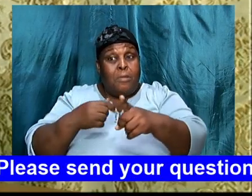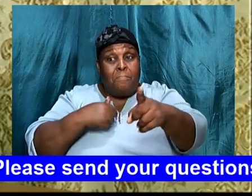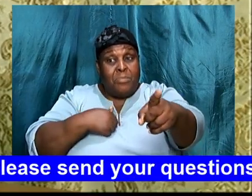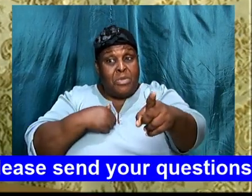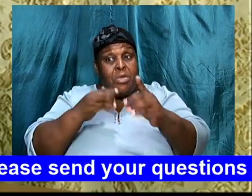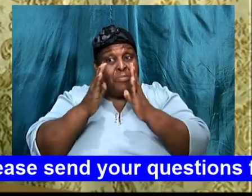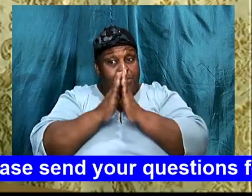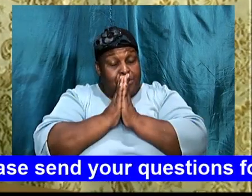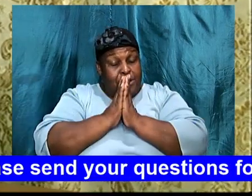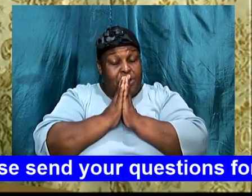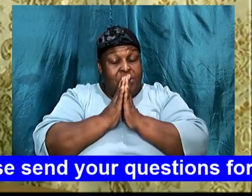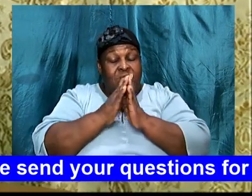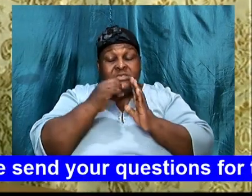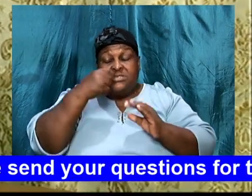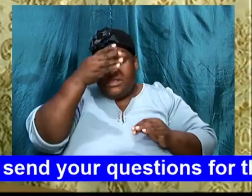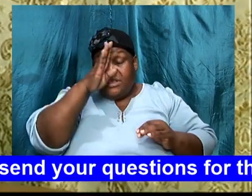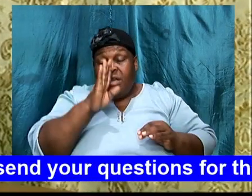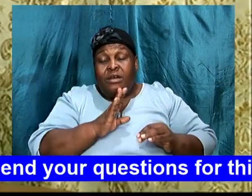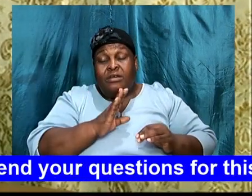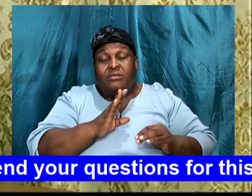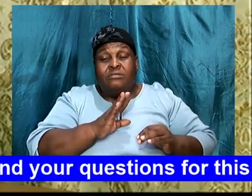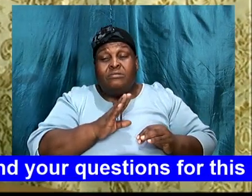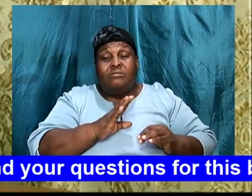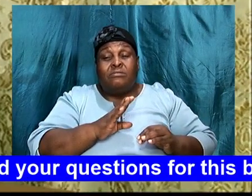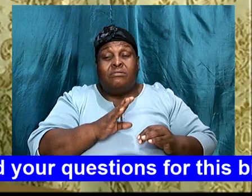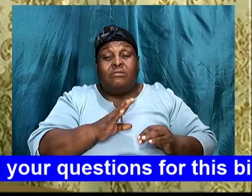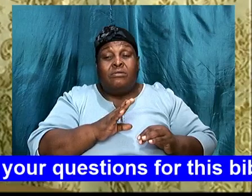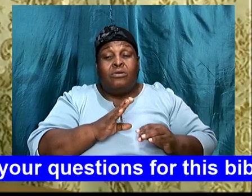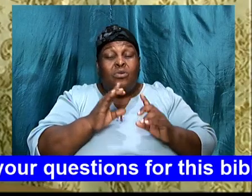just going through the thing, I am so,